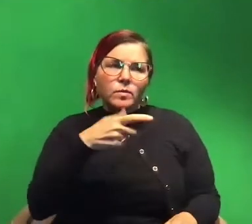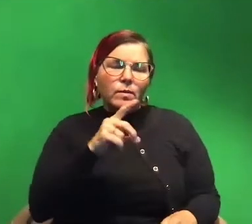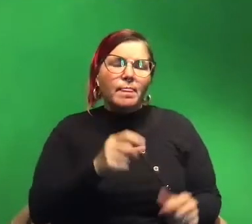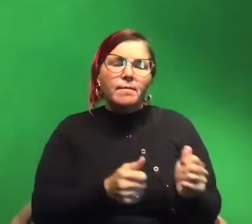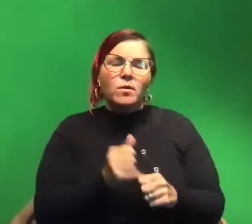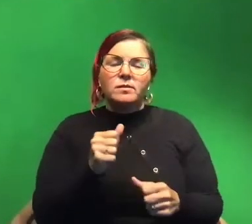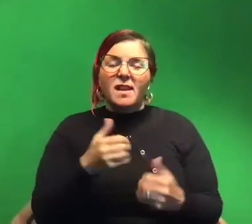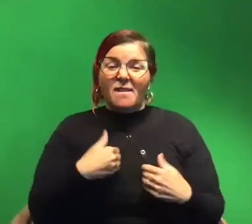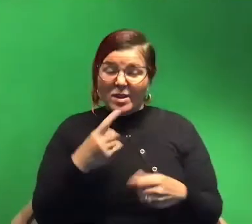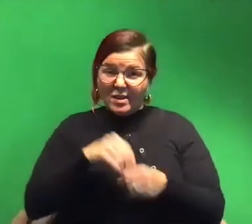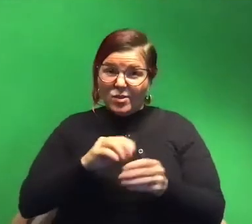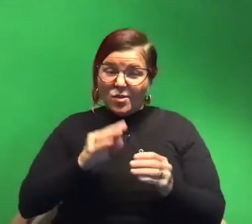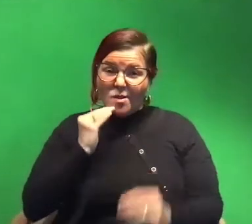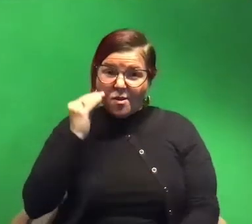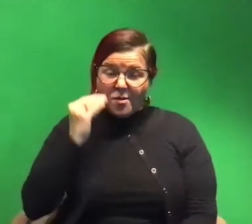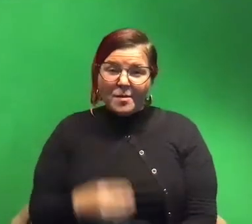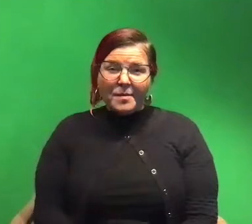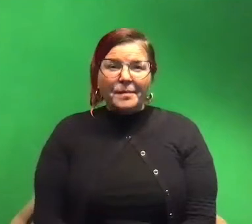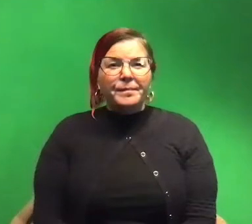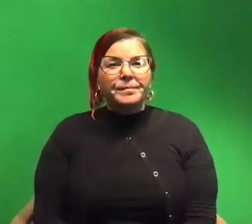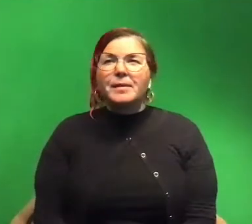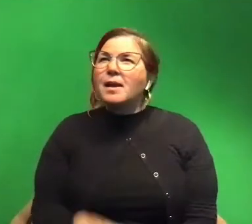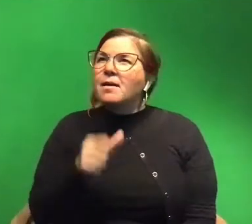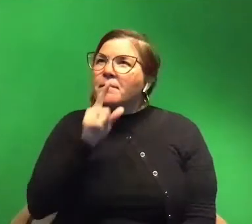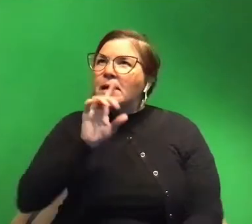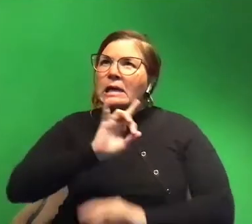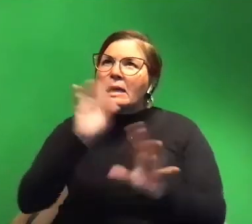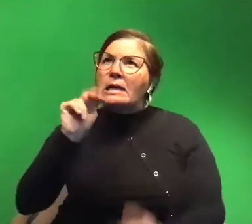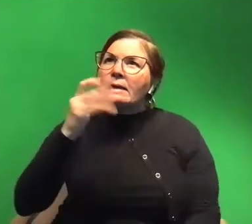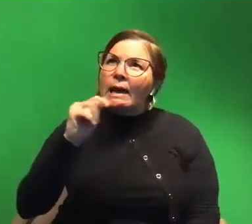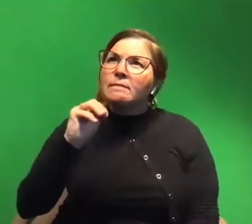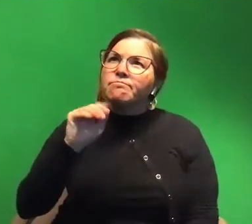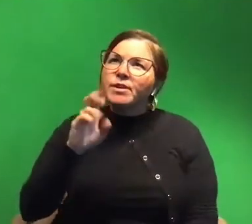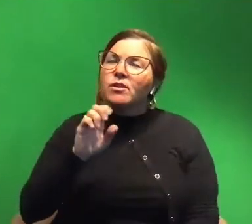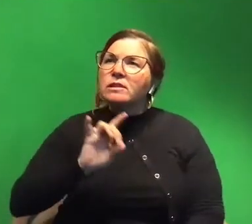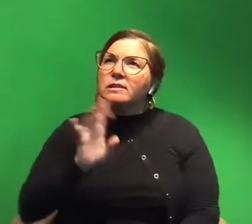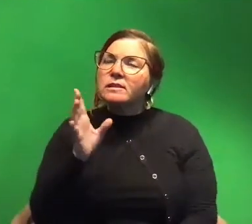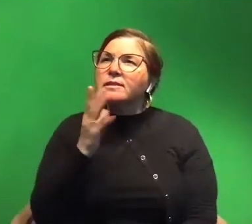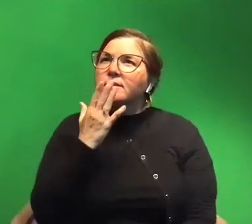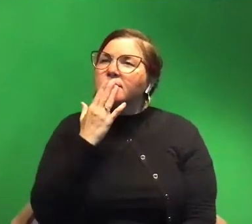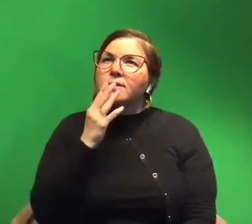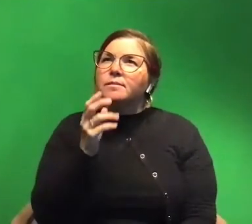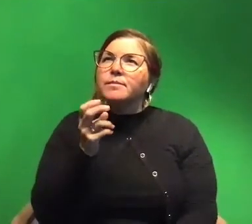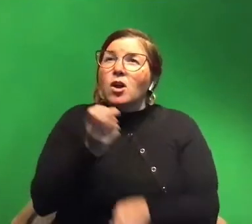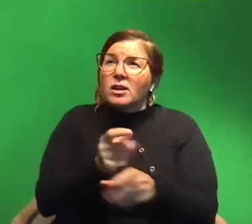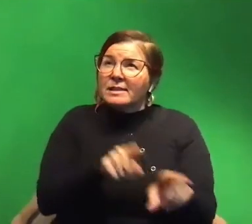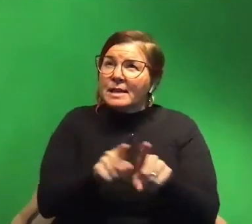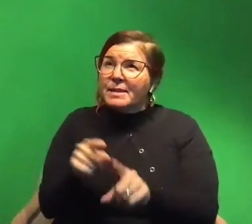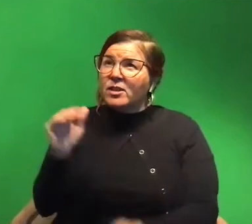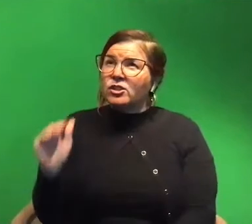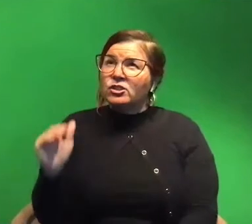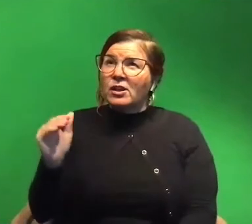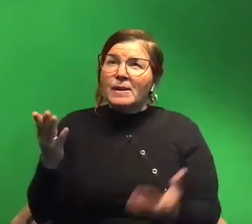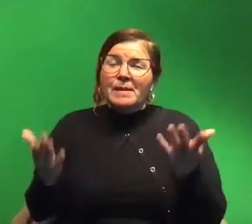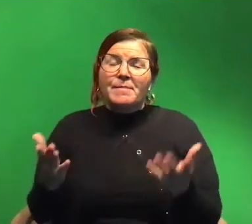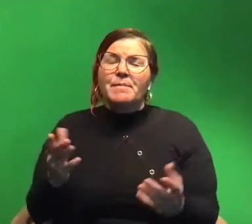house I'm not gonna say it's a nightmare but it's like it's I don't want to say it's as hard as having a child but it's like it's really